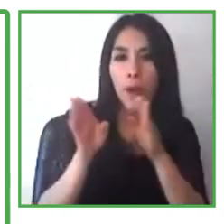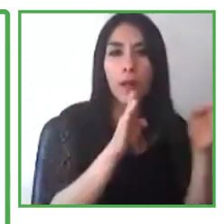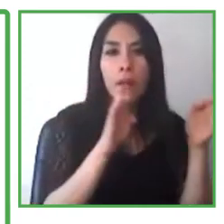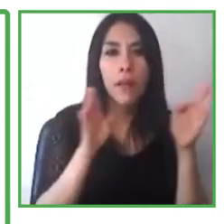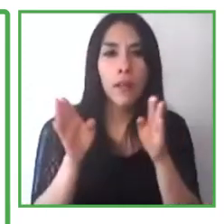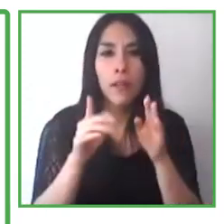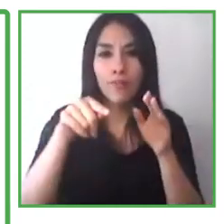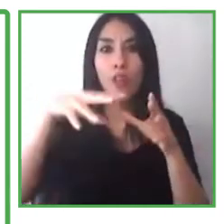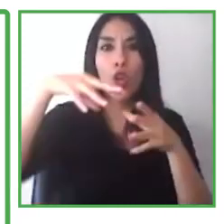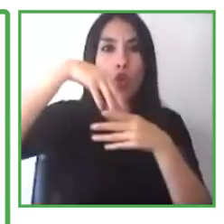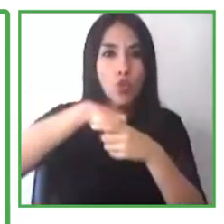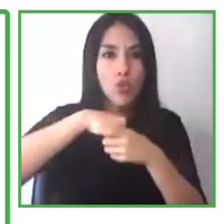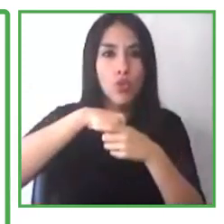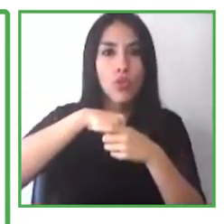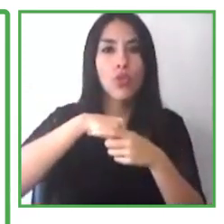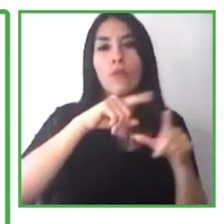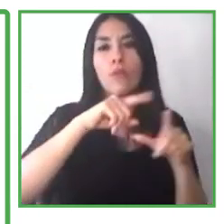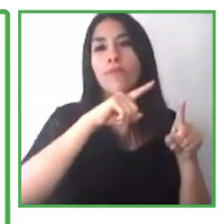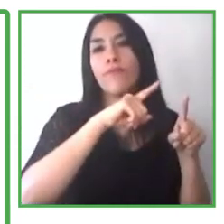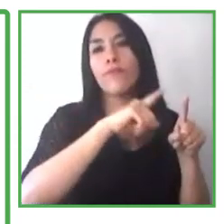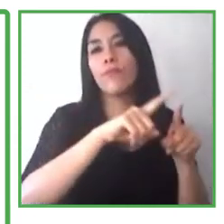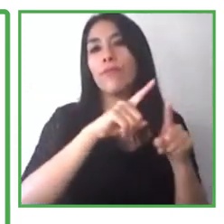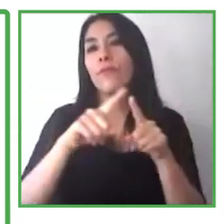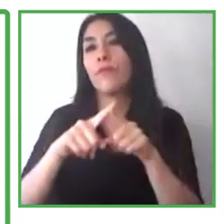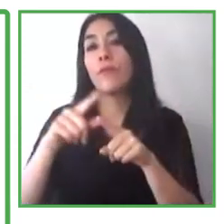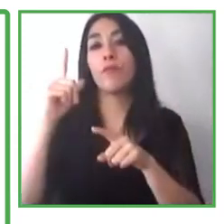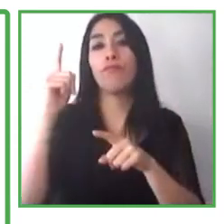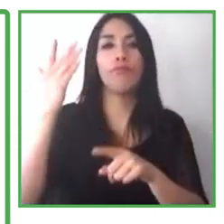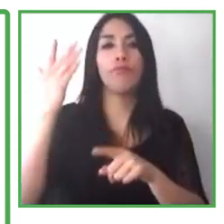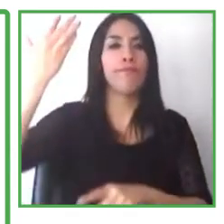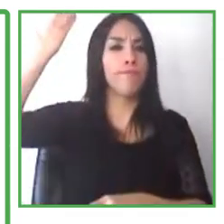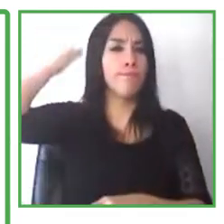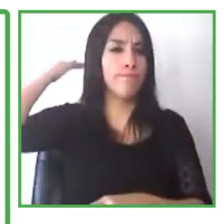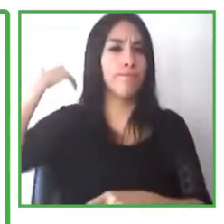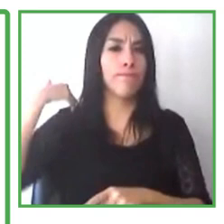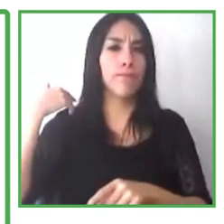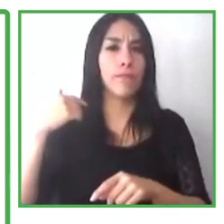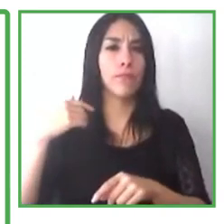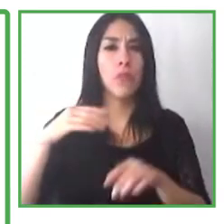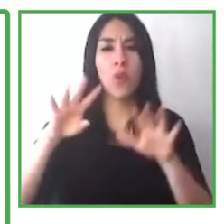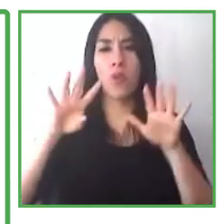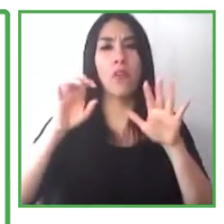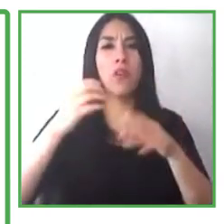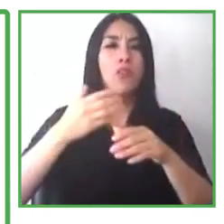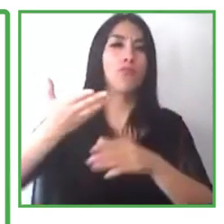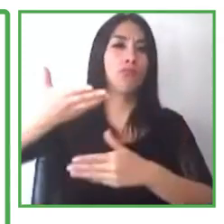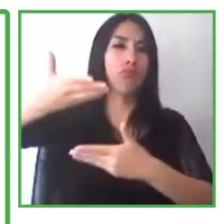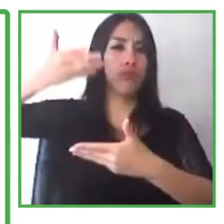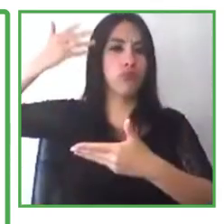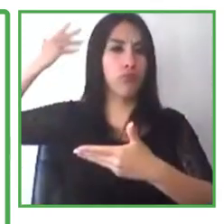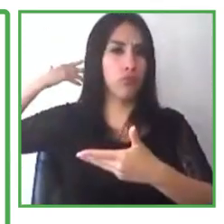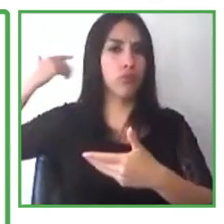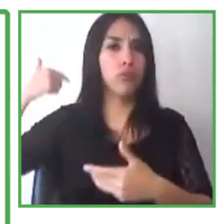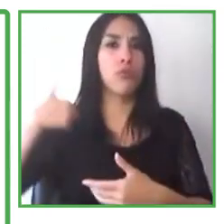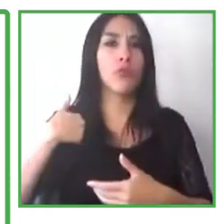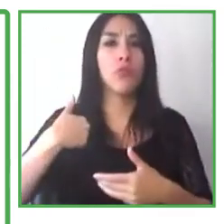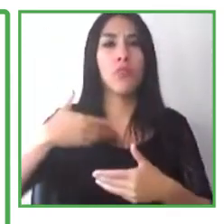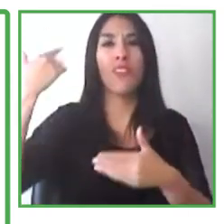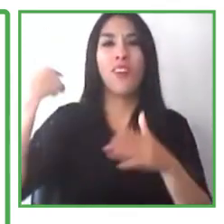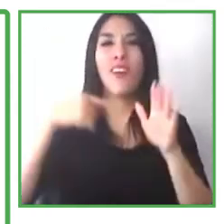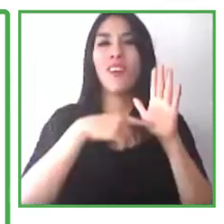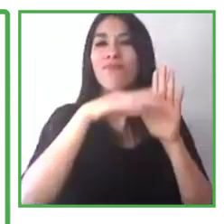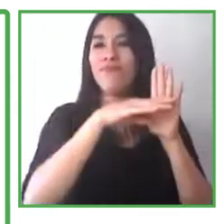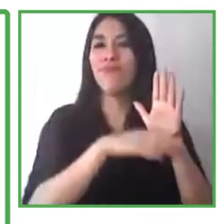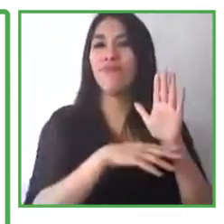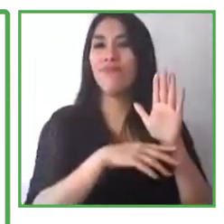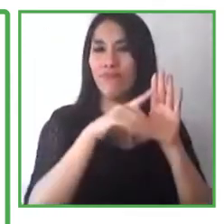ADA, the American with Disabilities Act, coming into force in the US. You know, basically, you we did